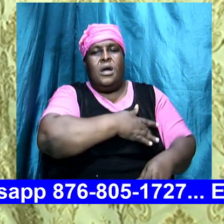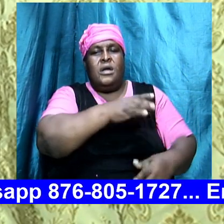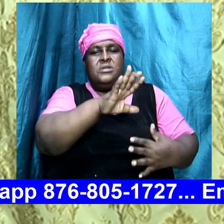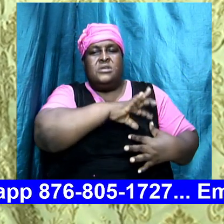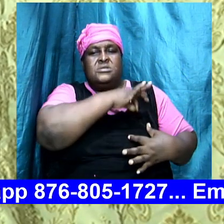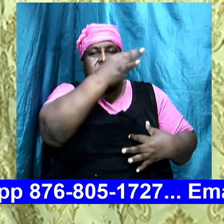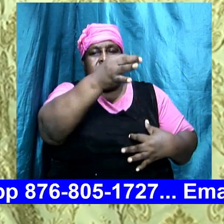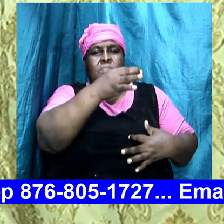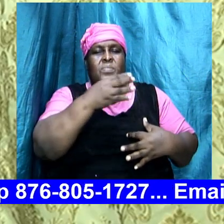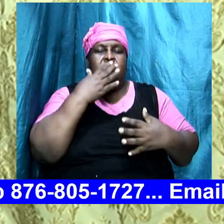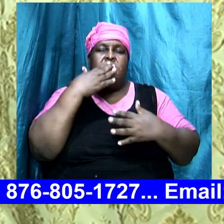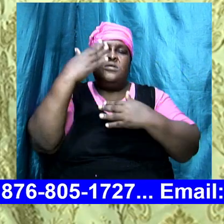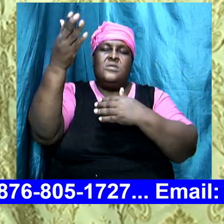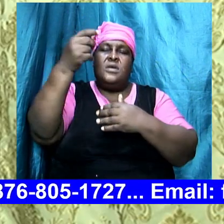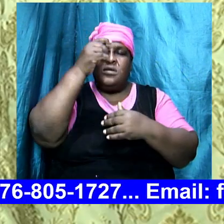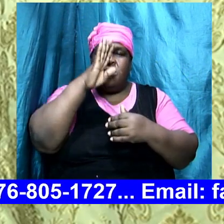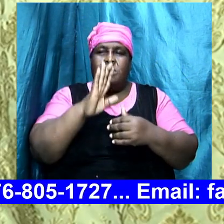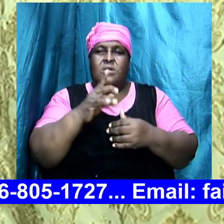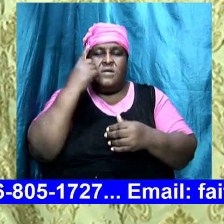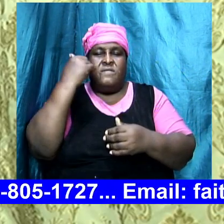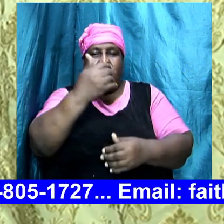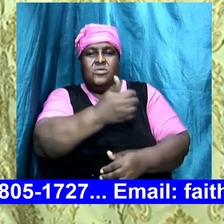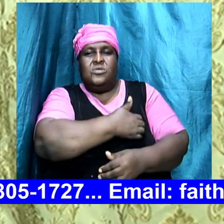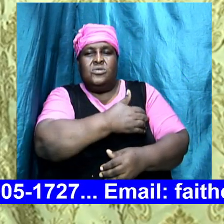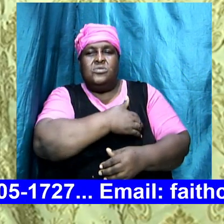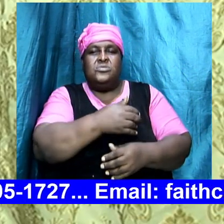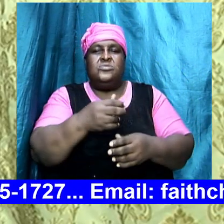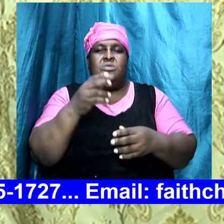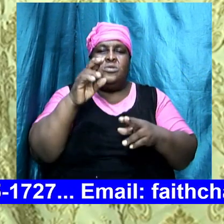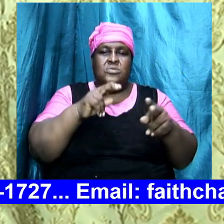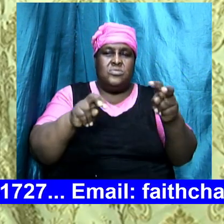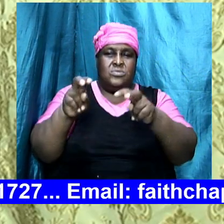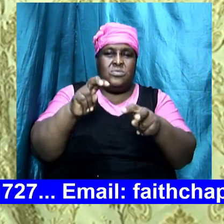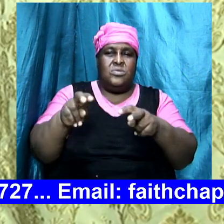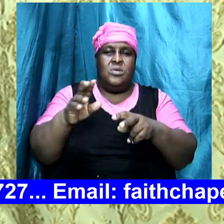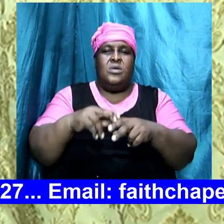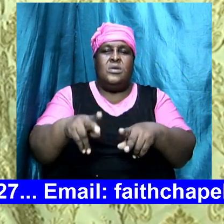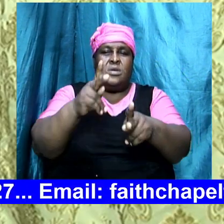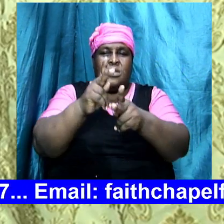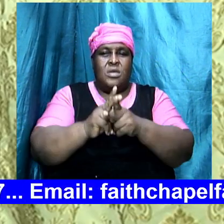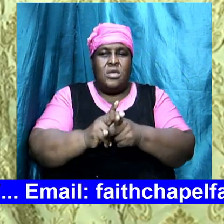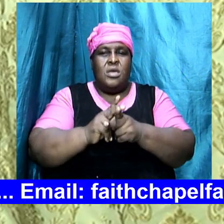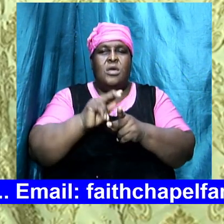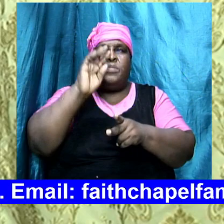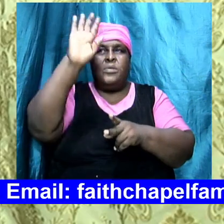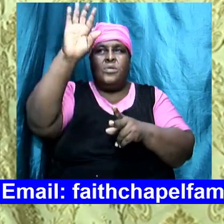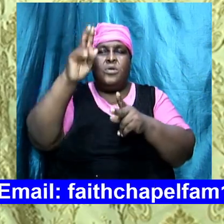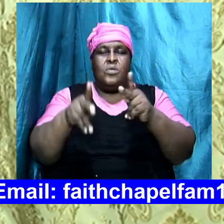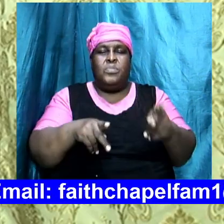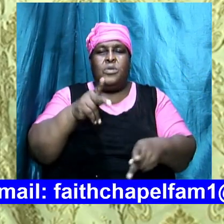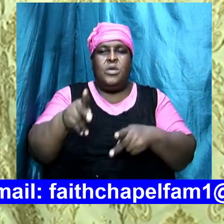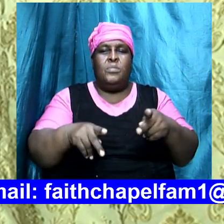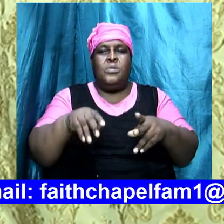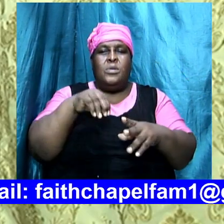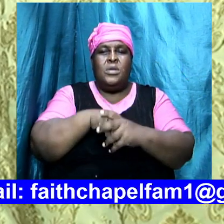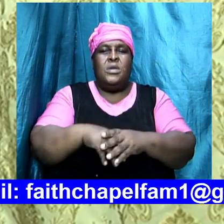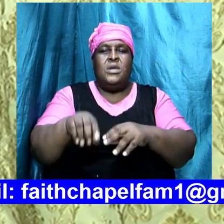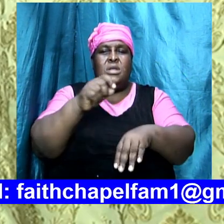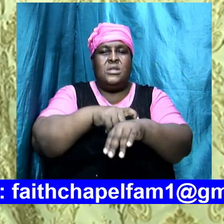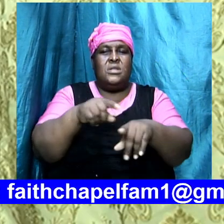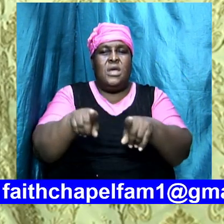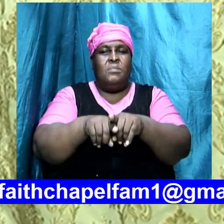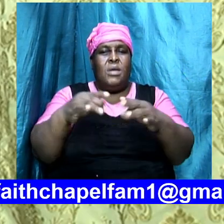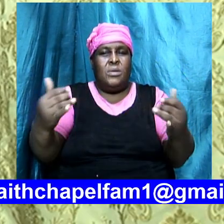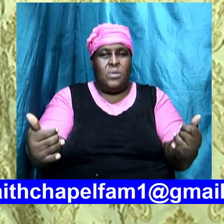and we thank you God for the souls that tune in we pray God that you will keep your people in a time like this